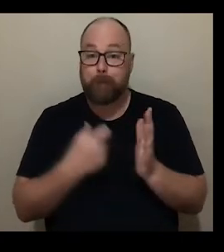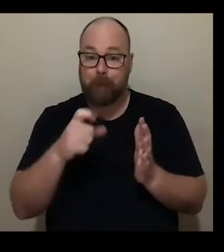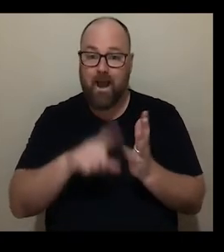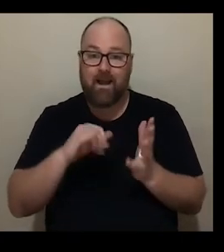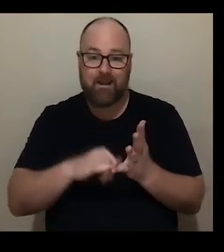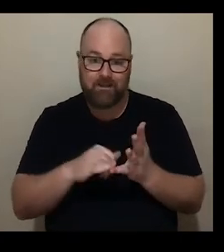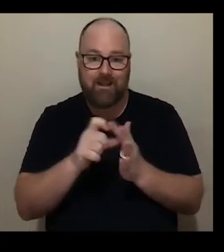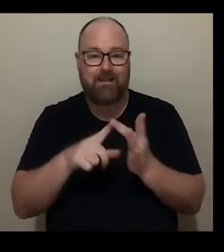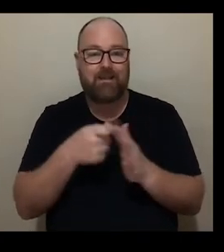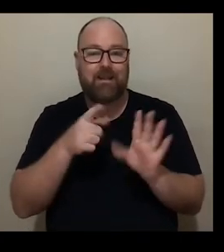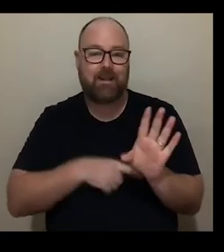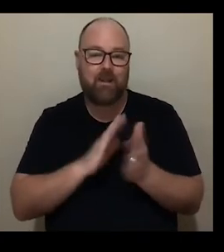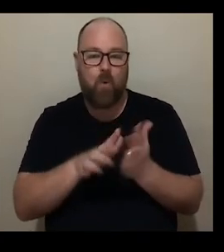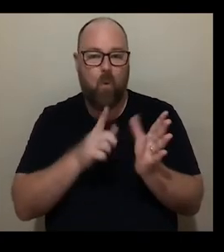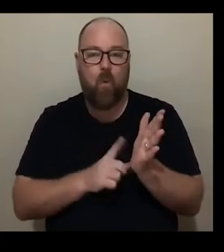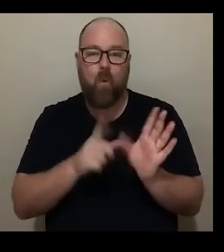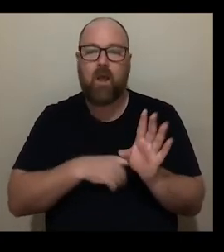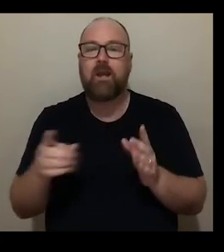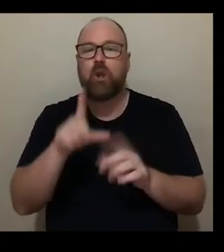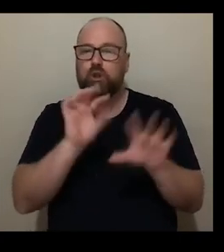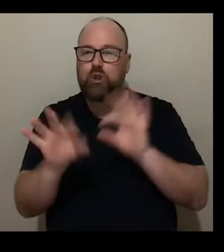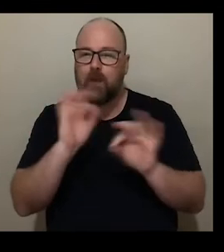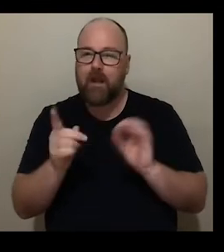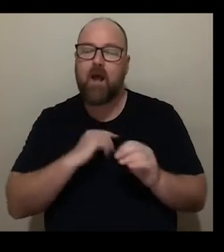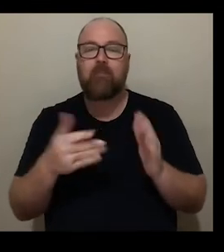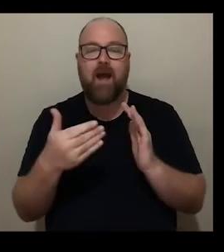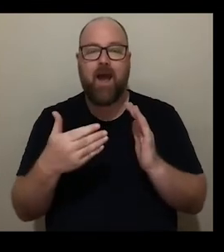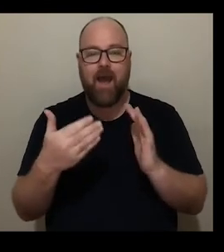Dickey-Hawley, Curator at Access at Tate.